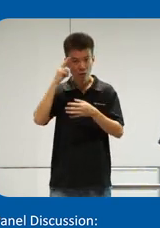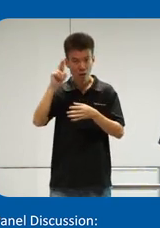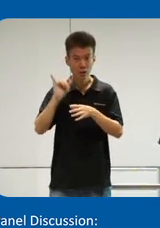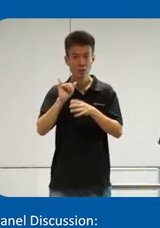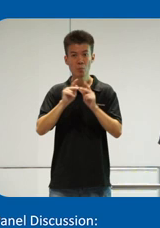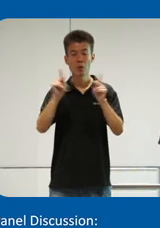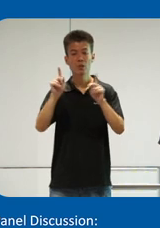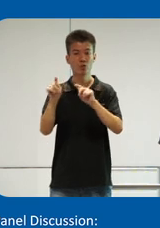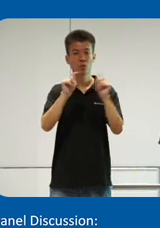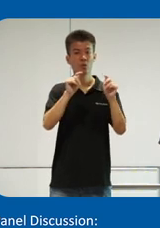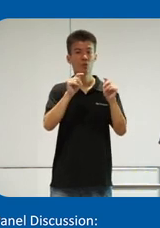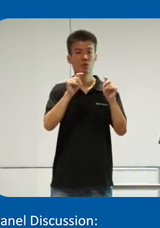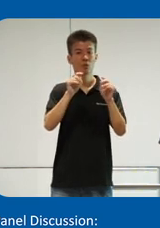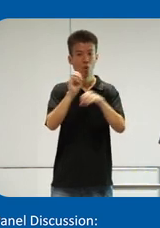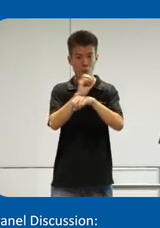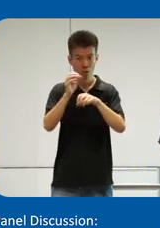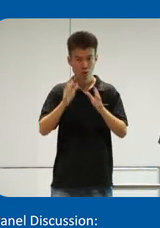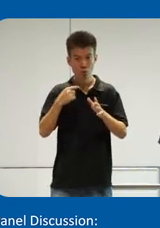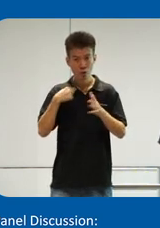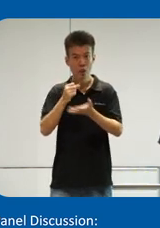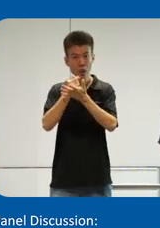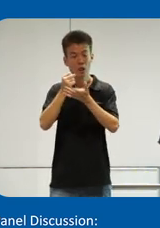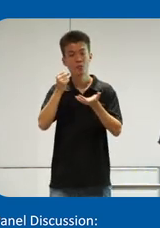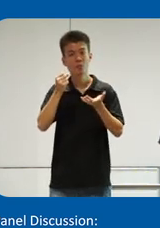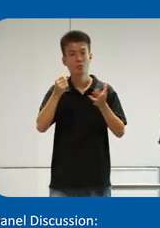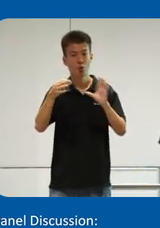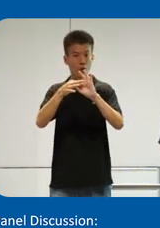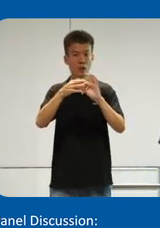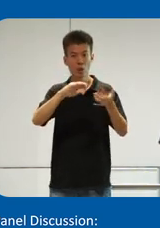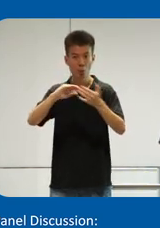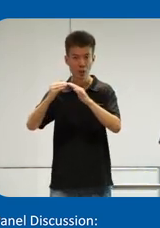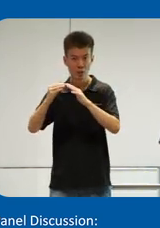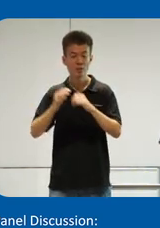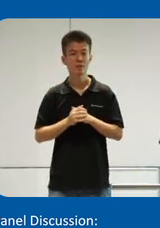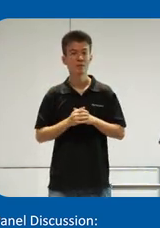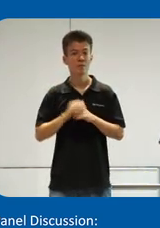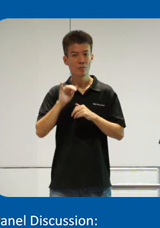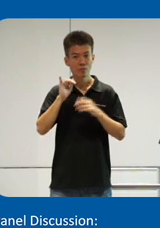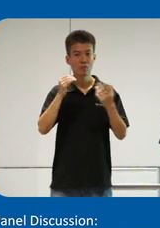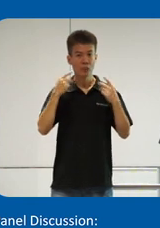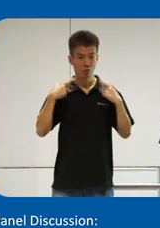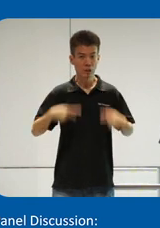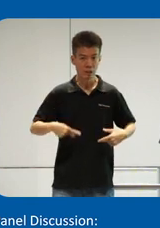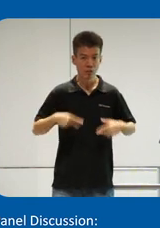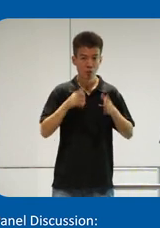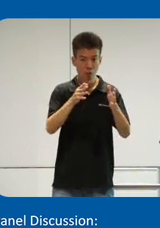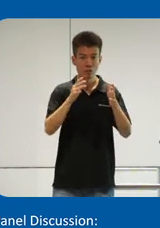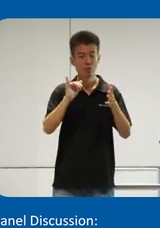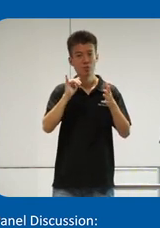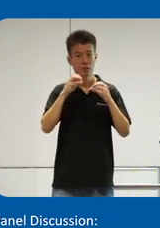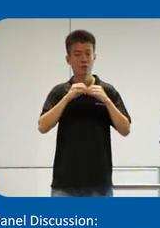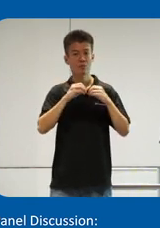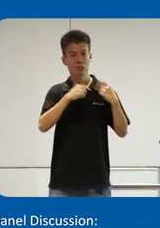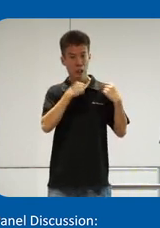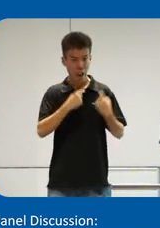public transport operator that we help connect communities in, you know, physically, you know, in hearts